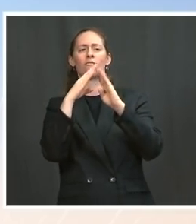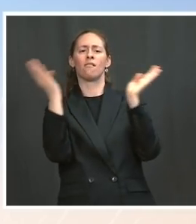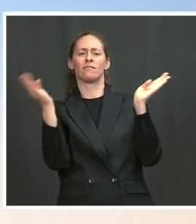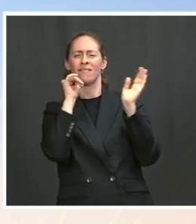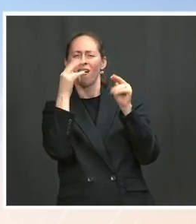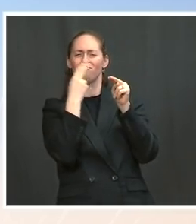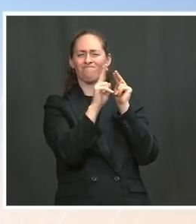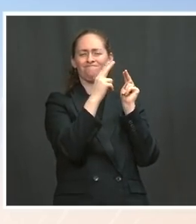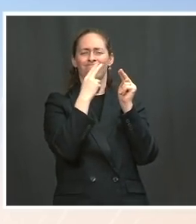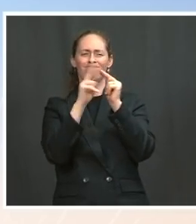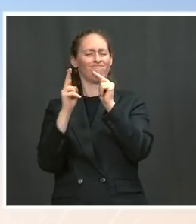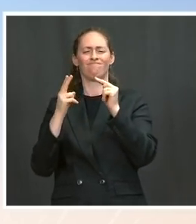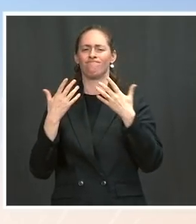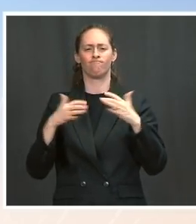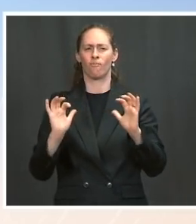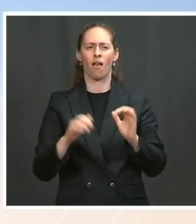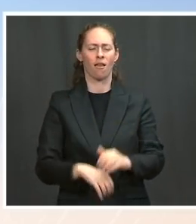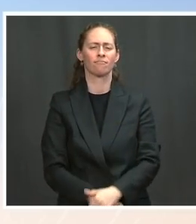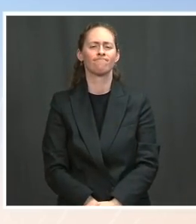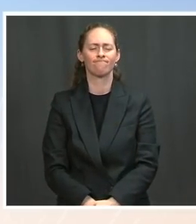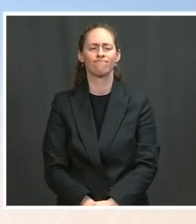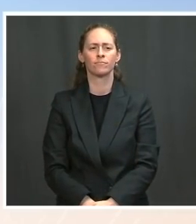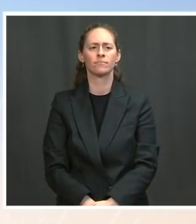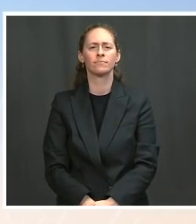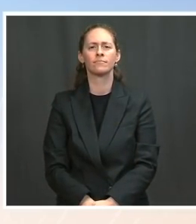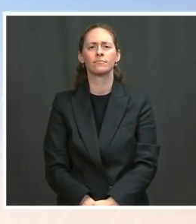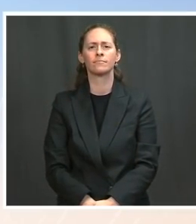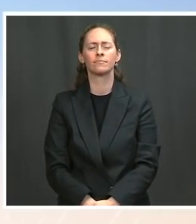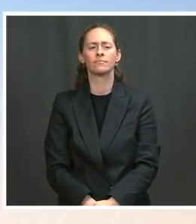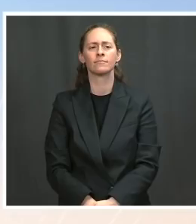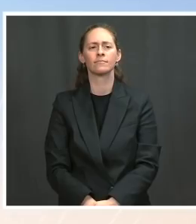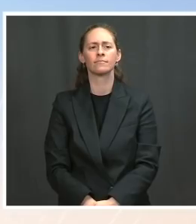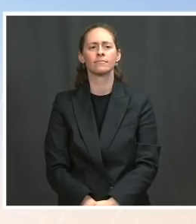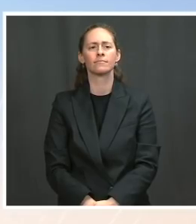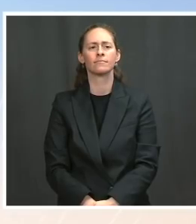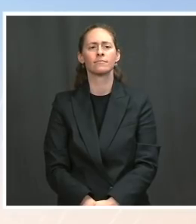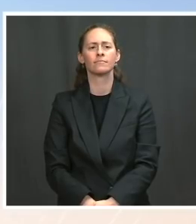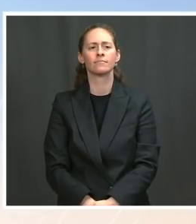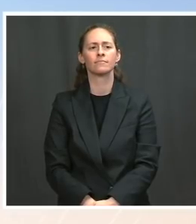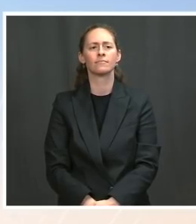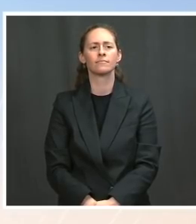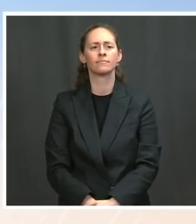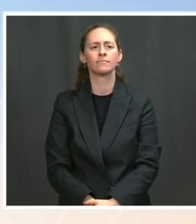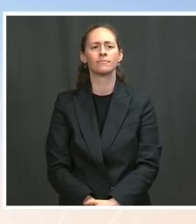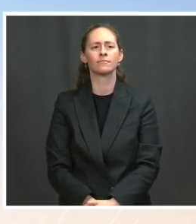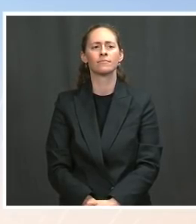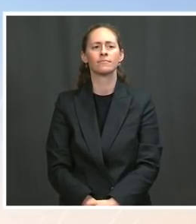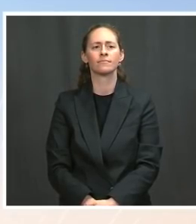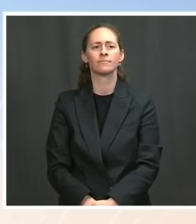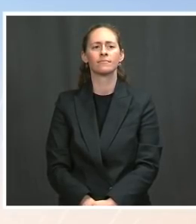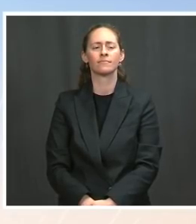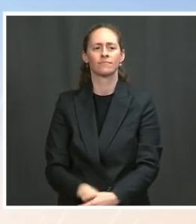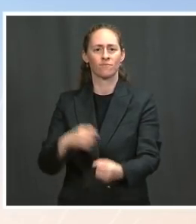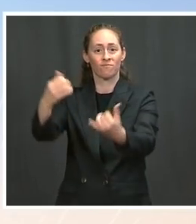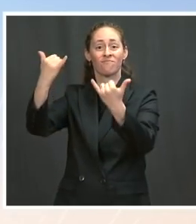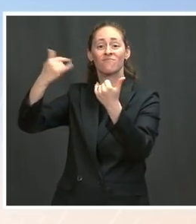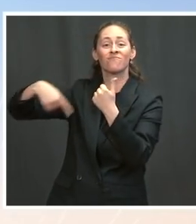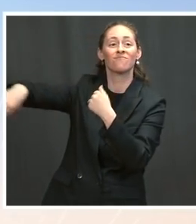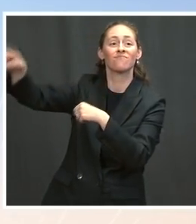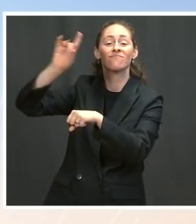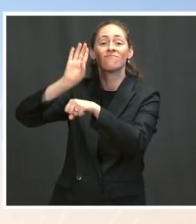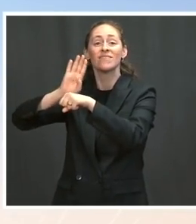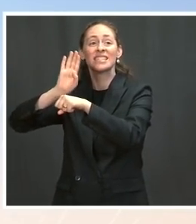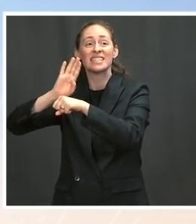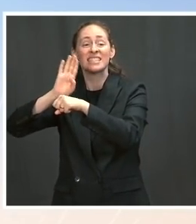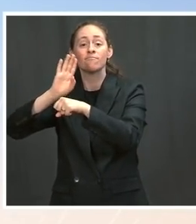are able to boost their labor is by adding